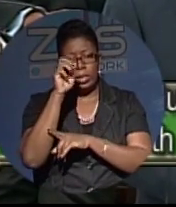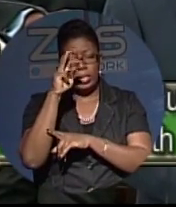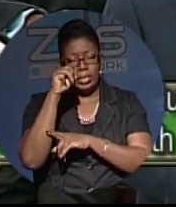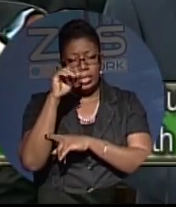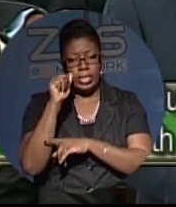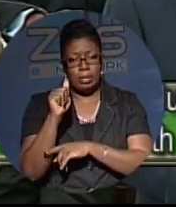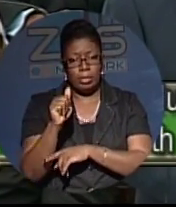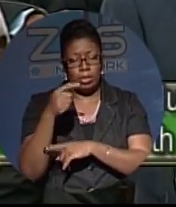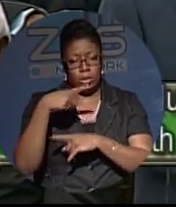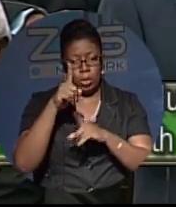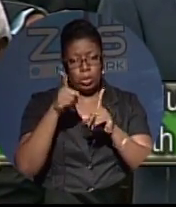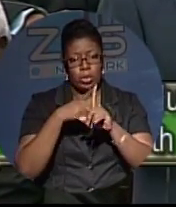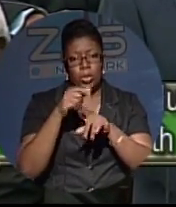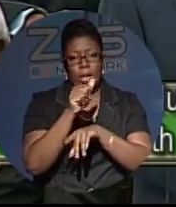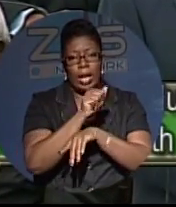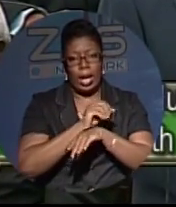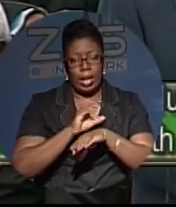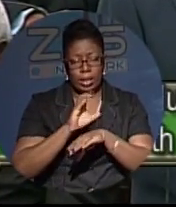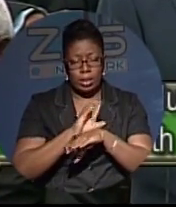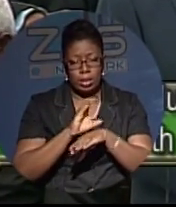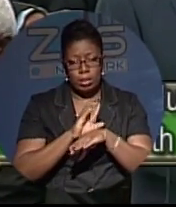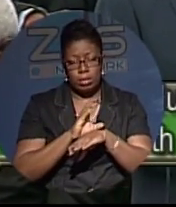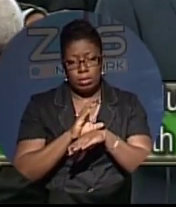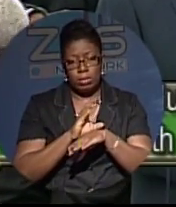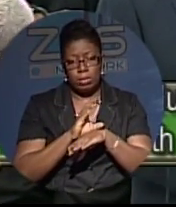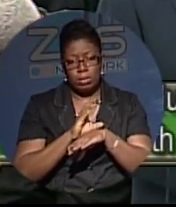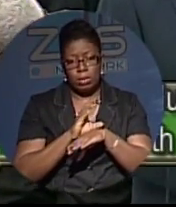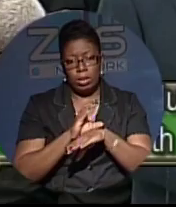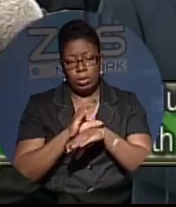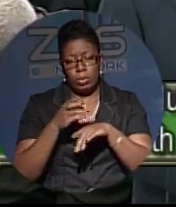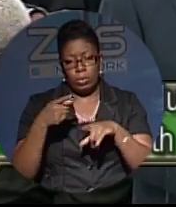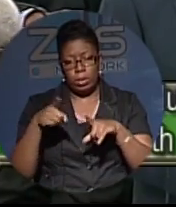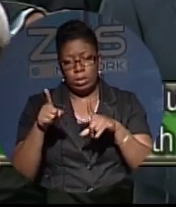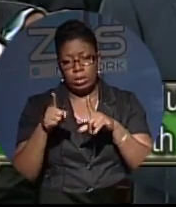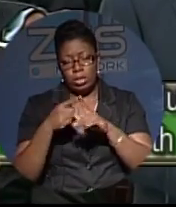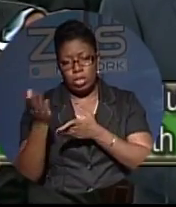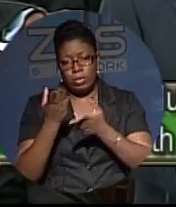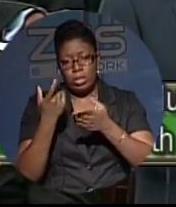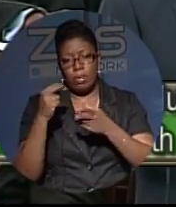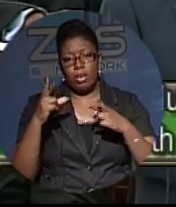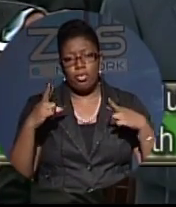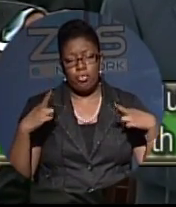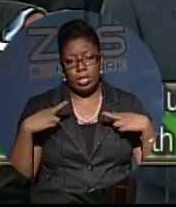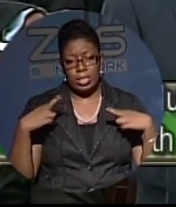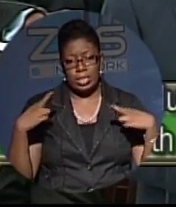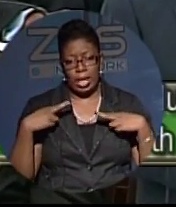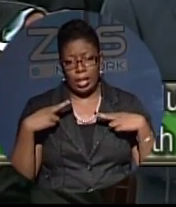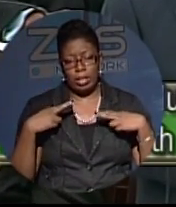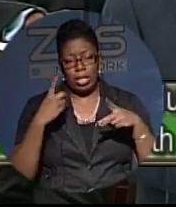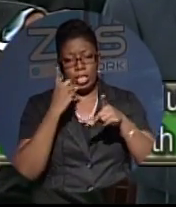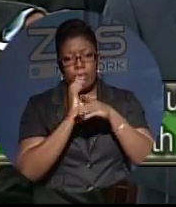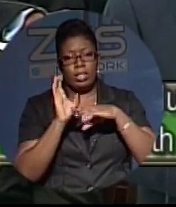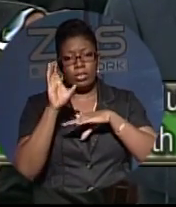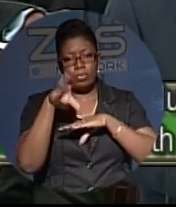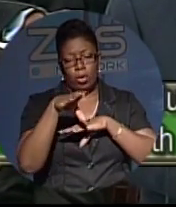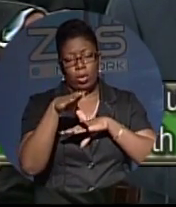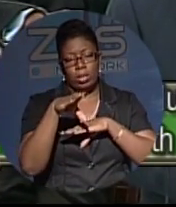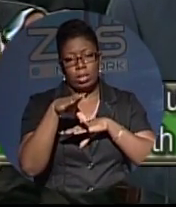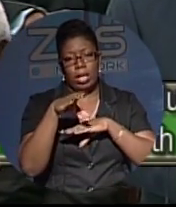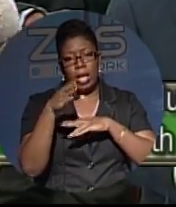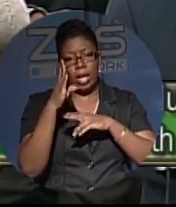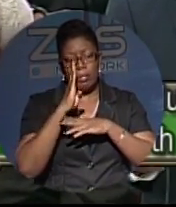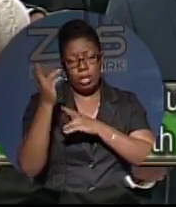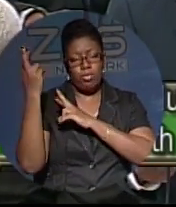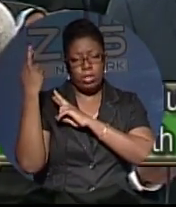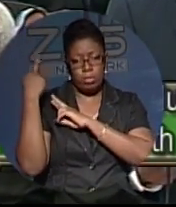to Aklentz. We engaged the services of a retired defense force officer to go down and take charge of the